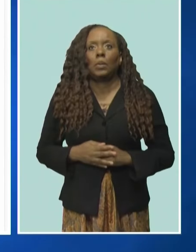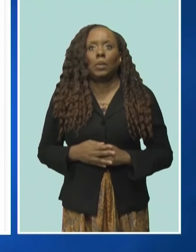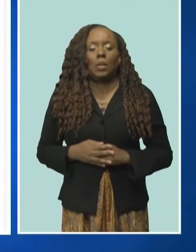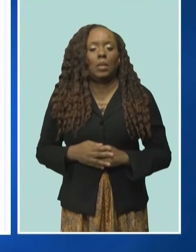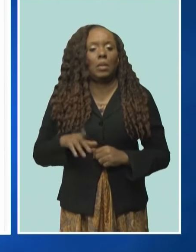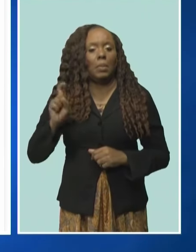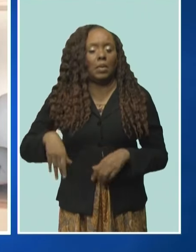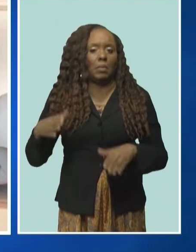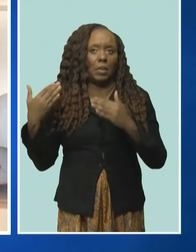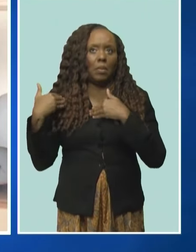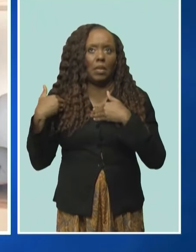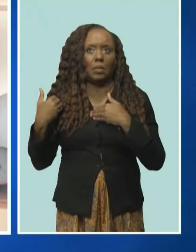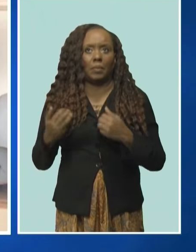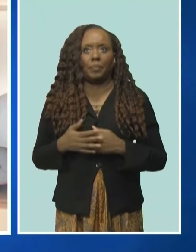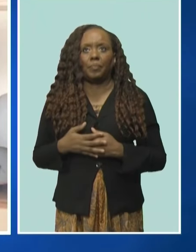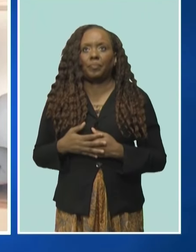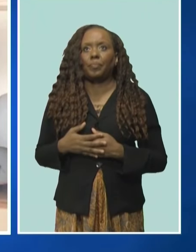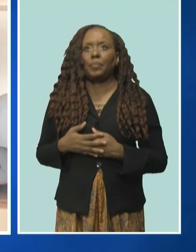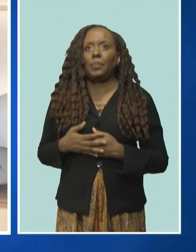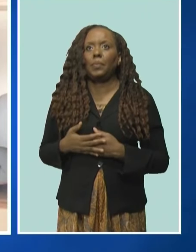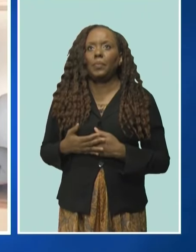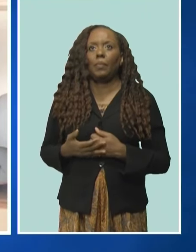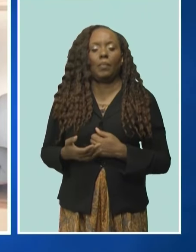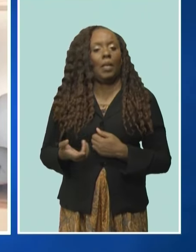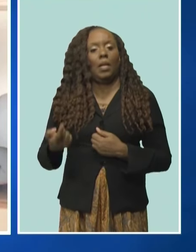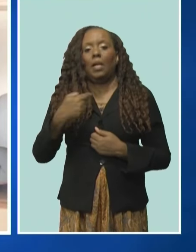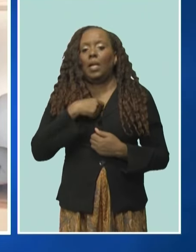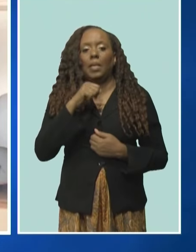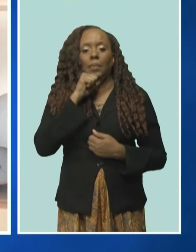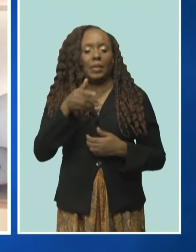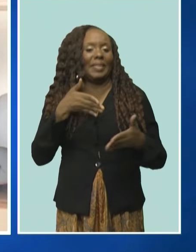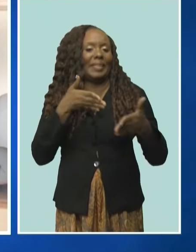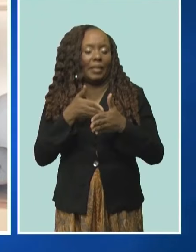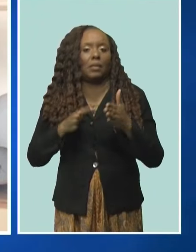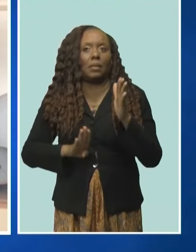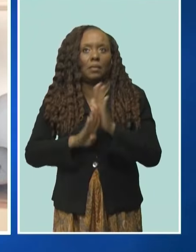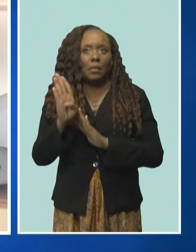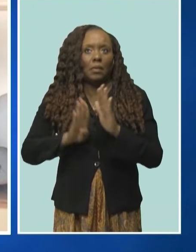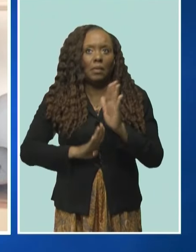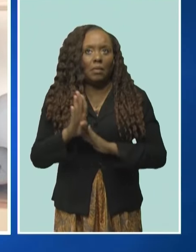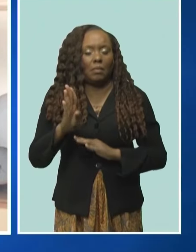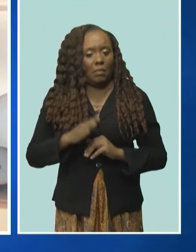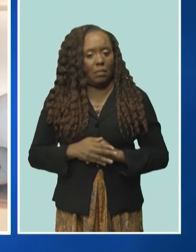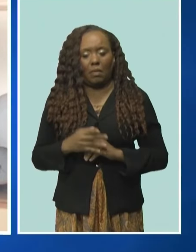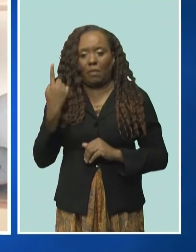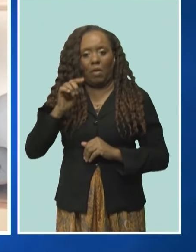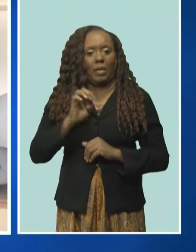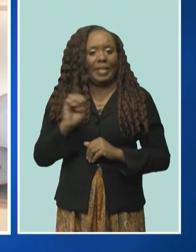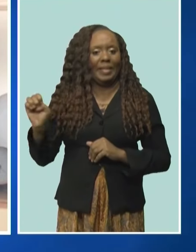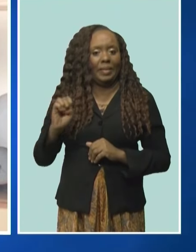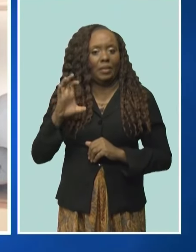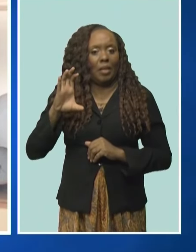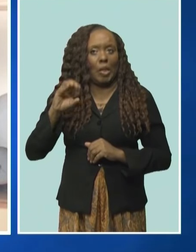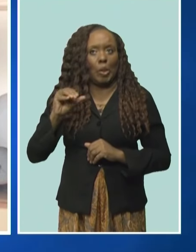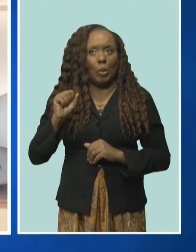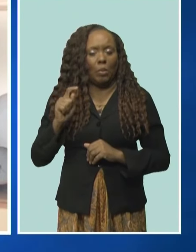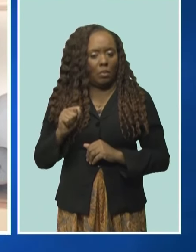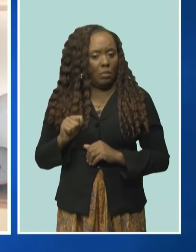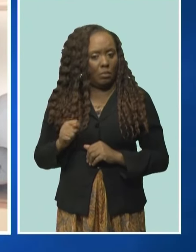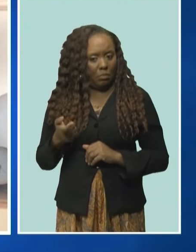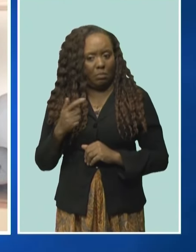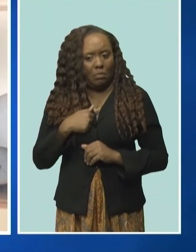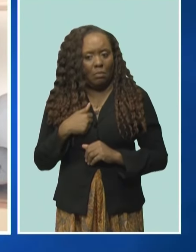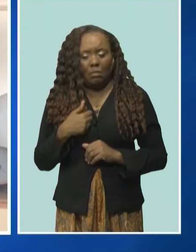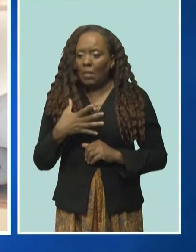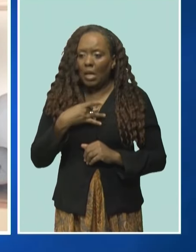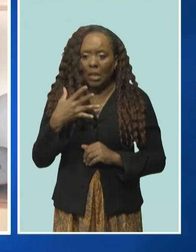responsibly. I'm not against development of the East Coast. I'm not against development, period. I think development generates